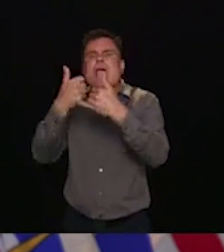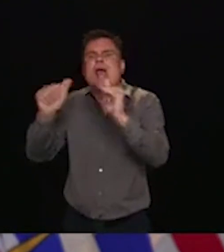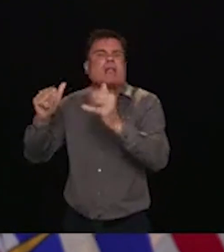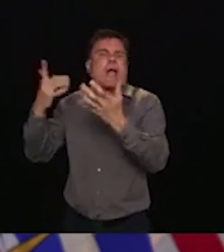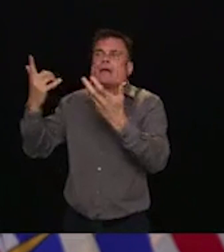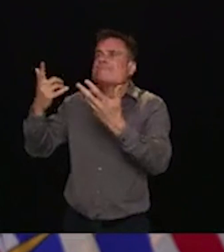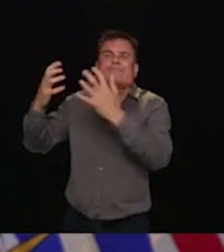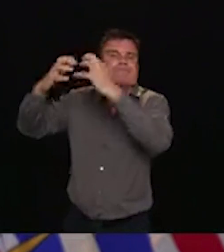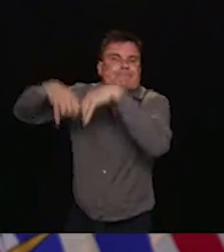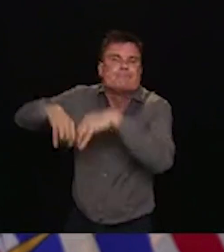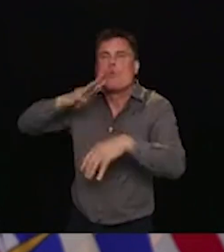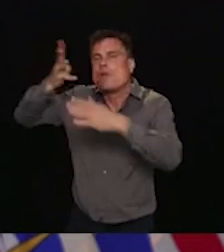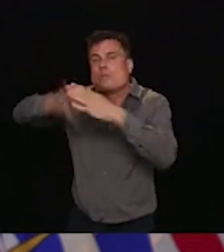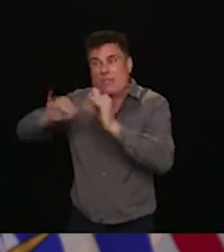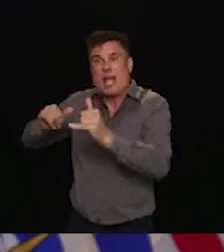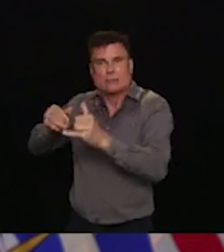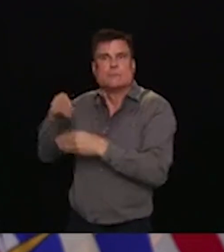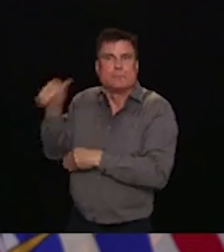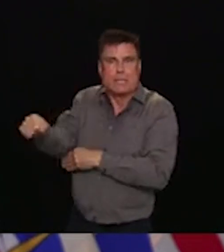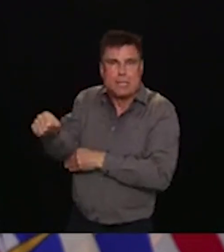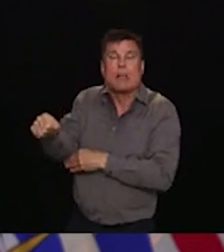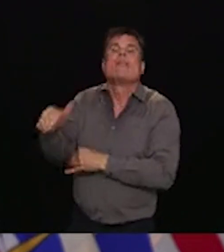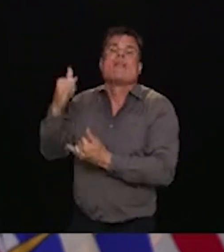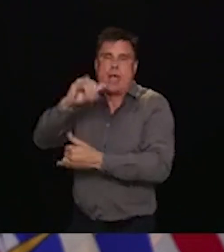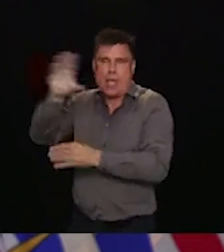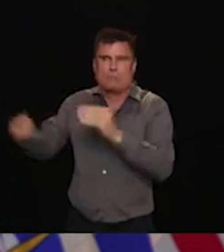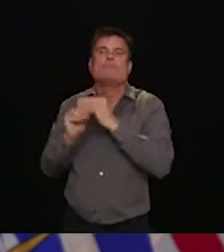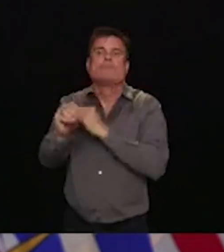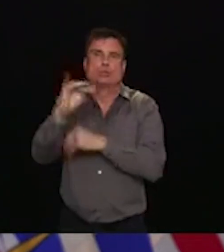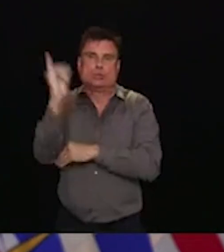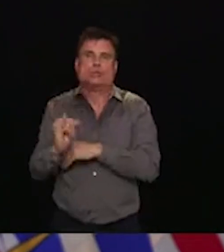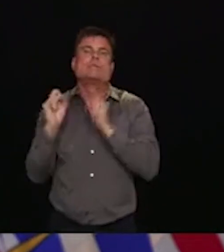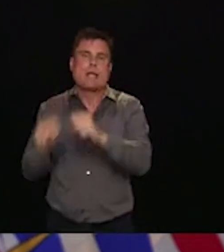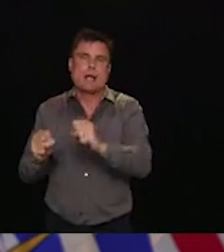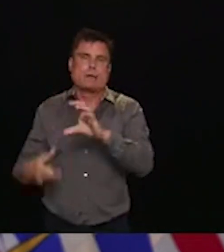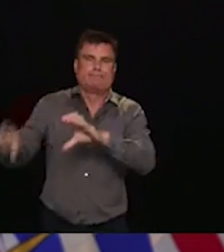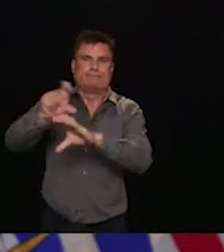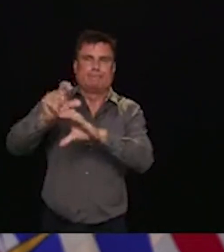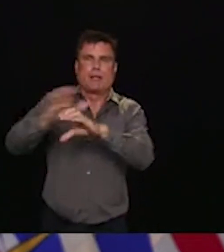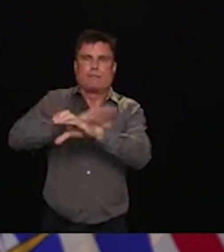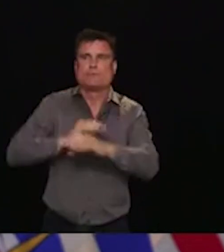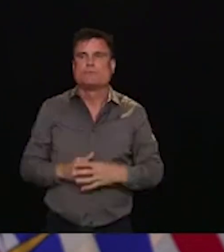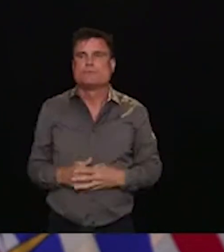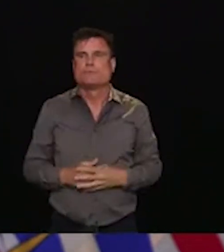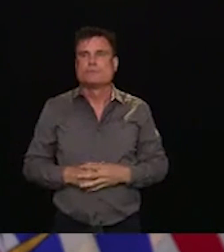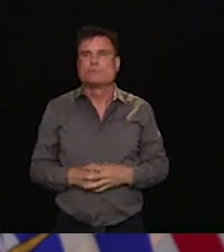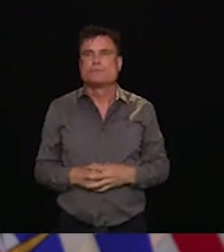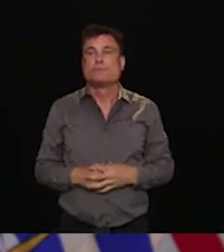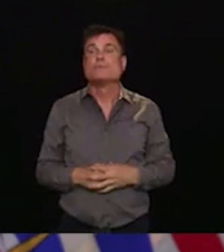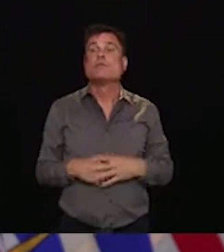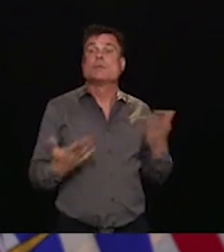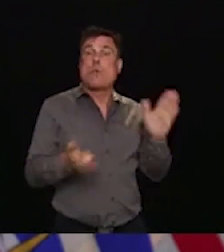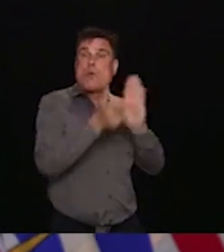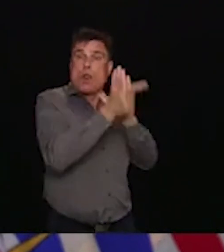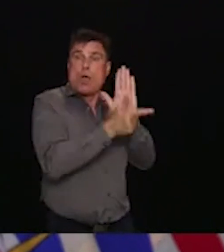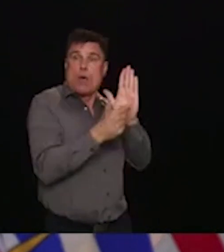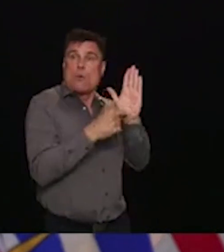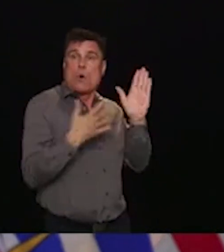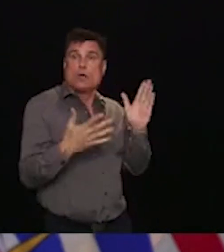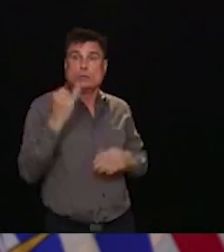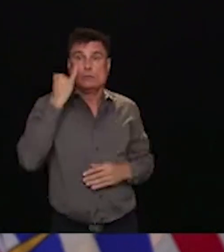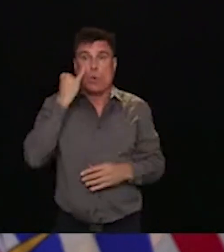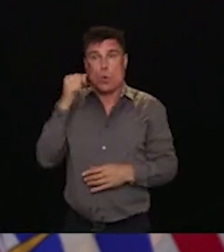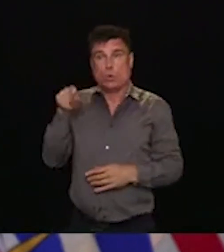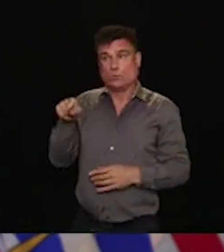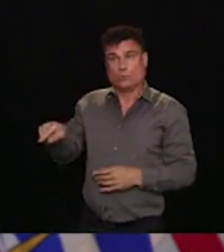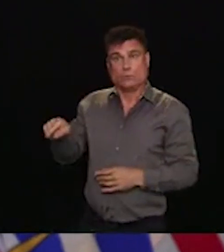And these changes will protect Strata unit owners against large lawsuits from Strata corporations if the owner was legally responsible for